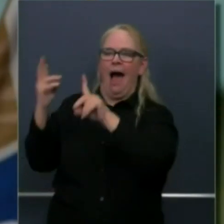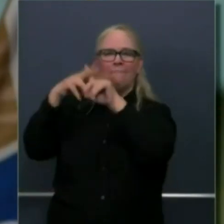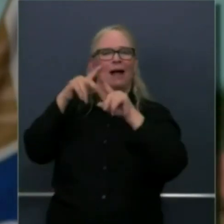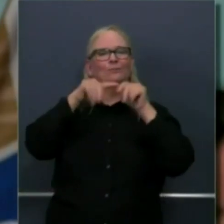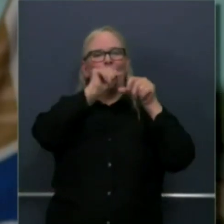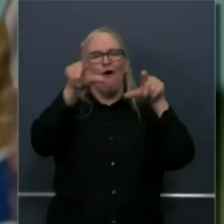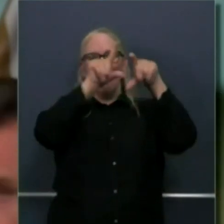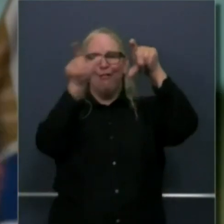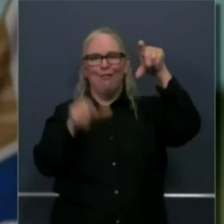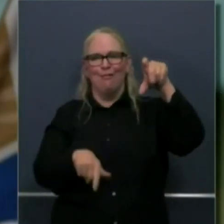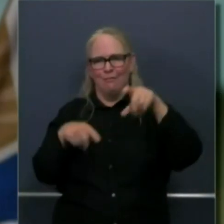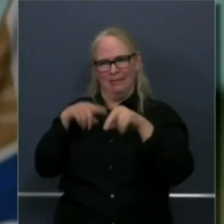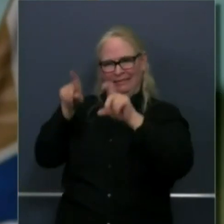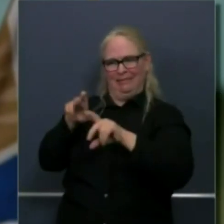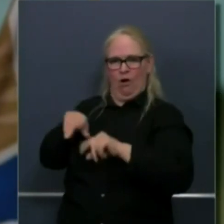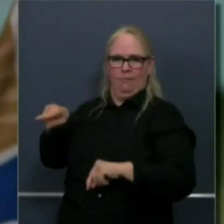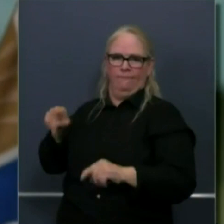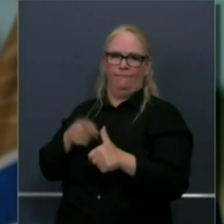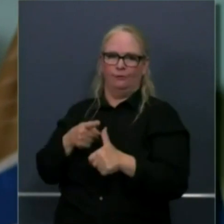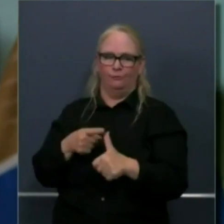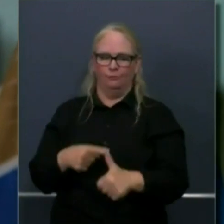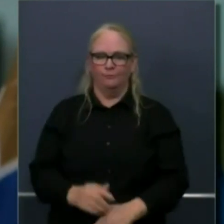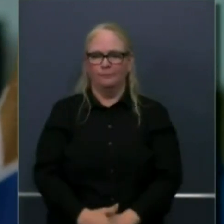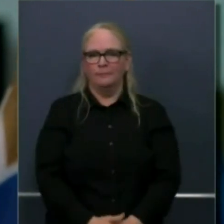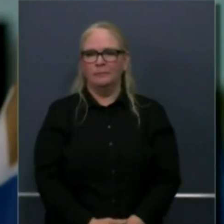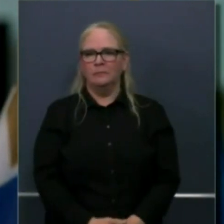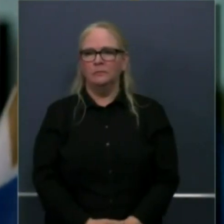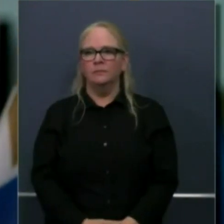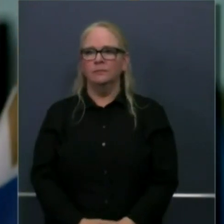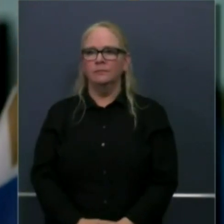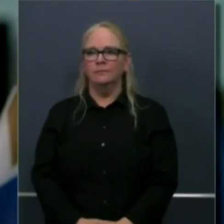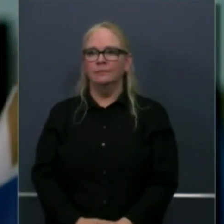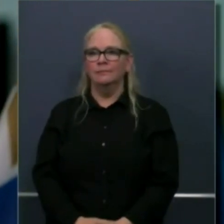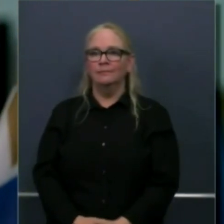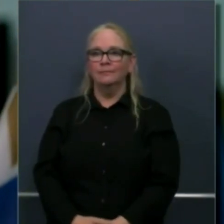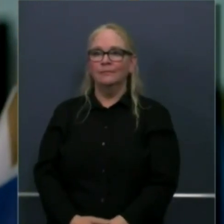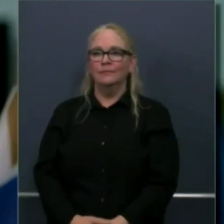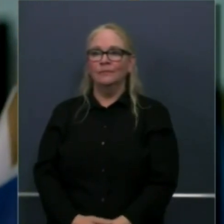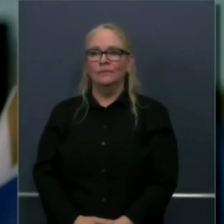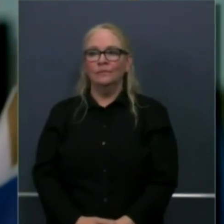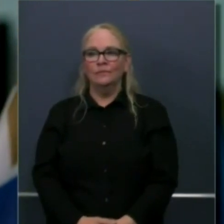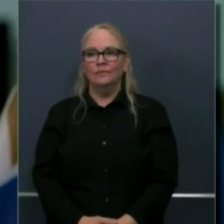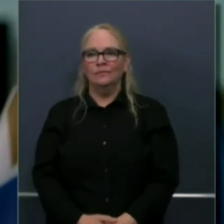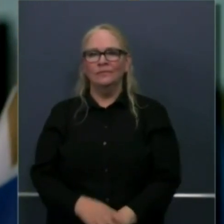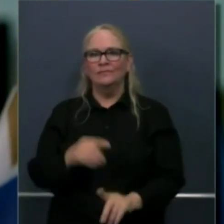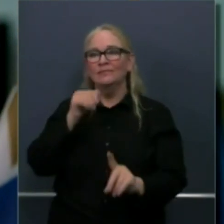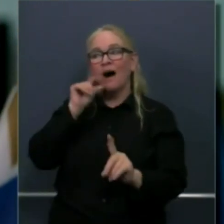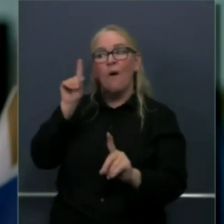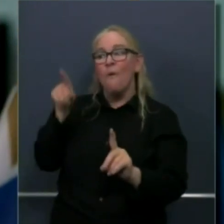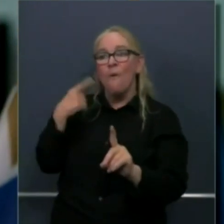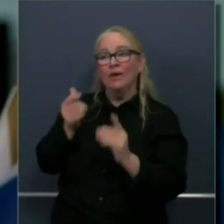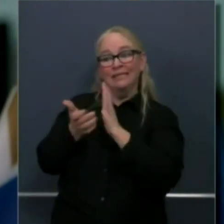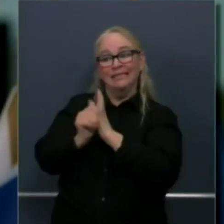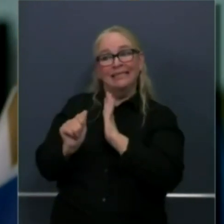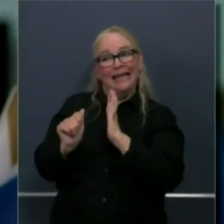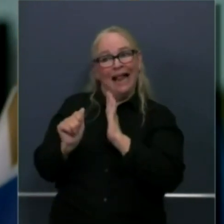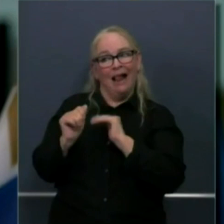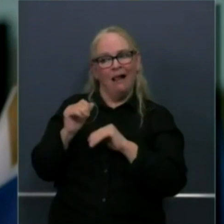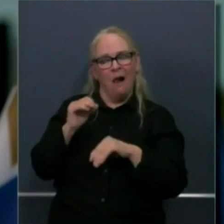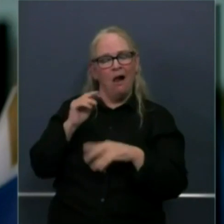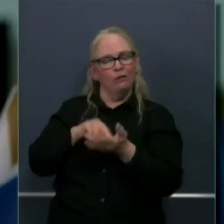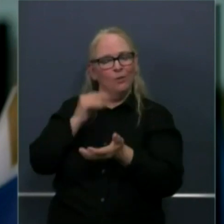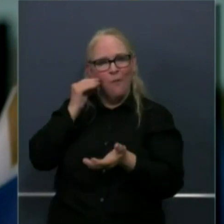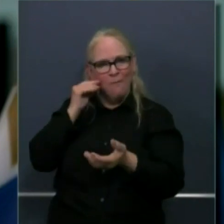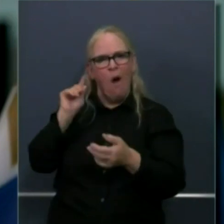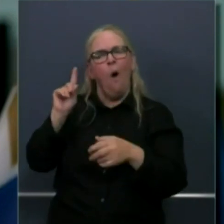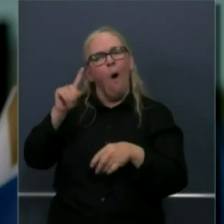And again, it's not just the skilled nursing facilities. We're trying to address all those licensed facilities within our portfolio of